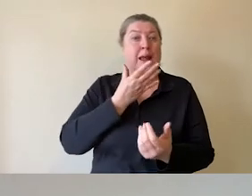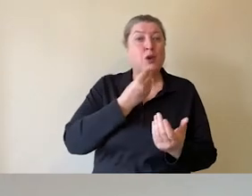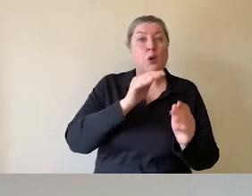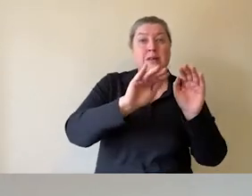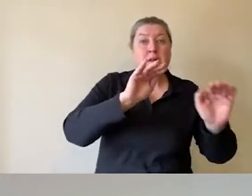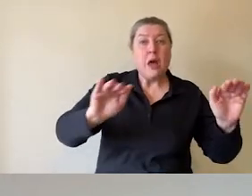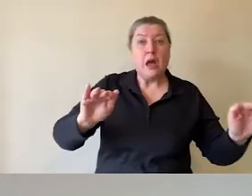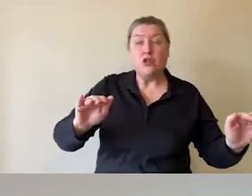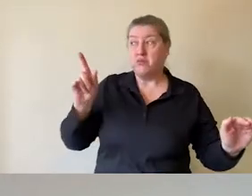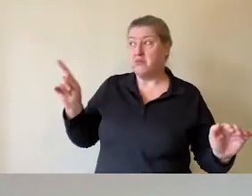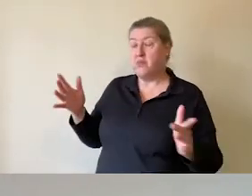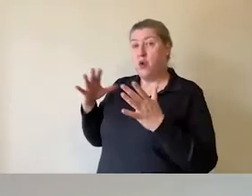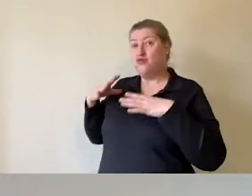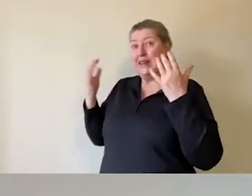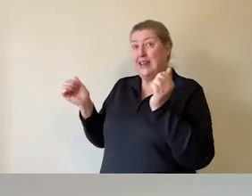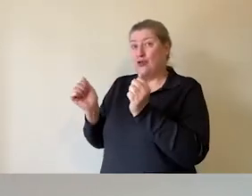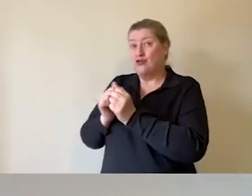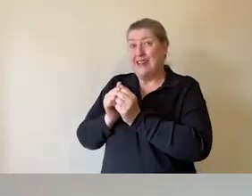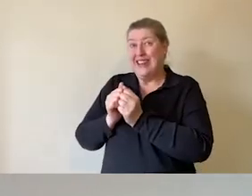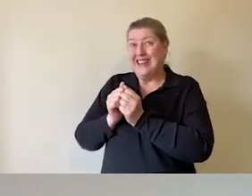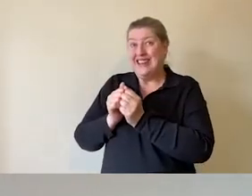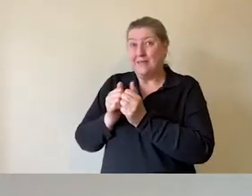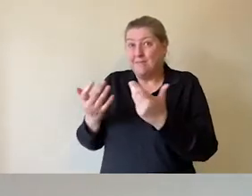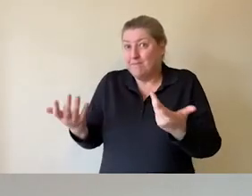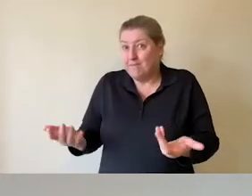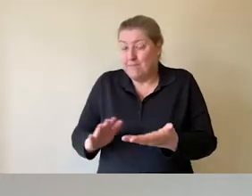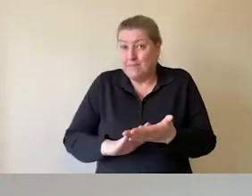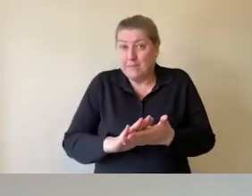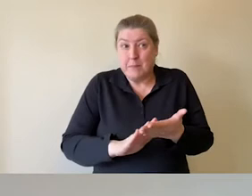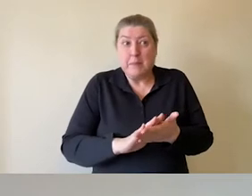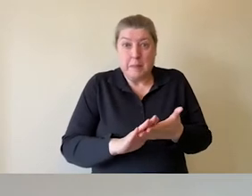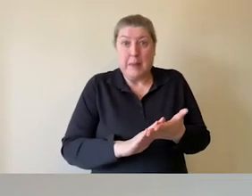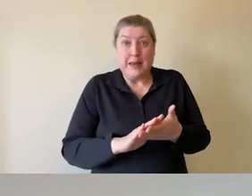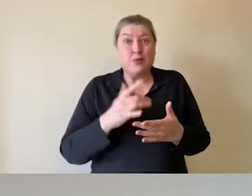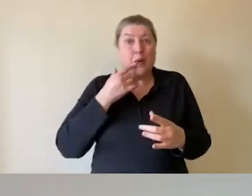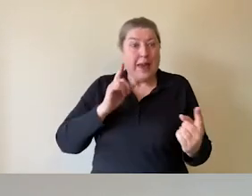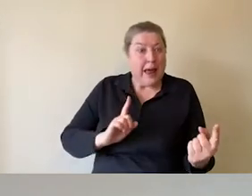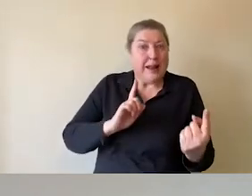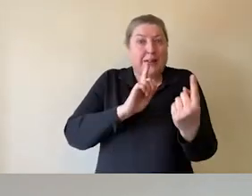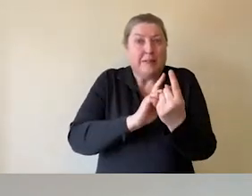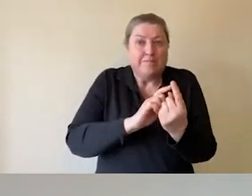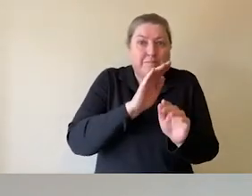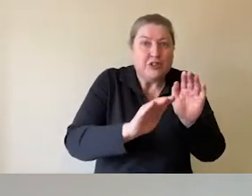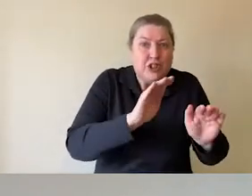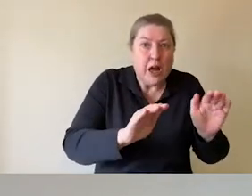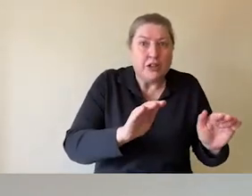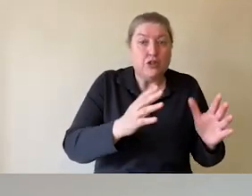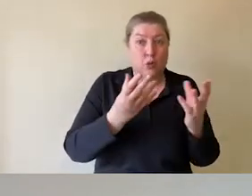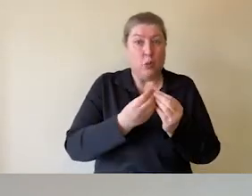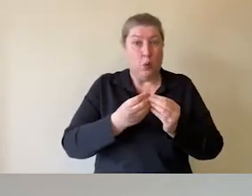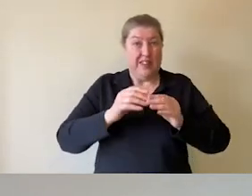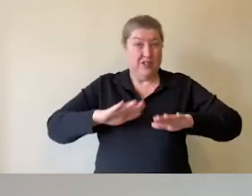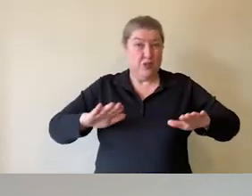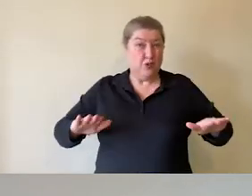for touch means that not only can we get up close to these objects with the students